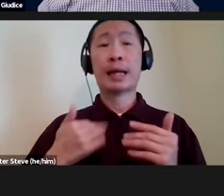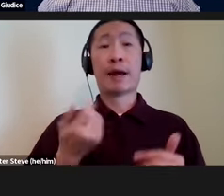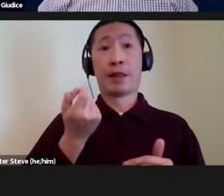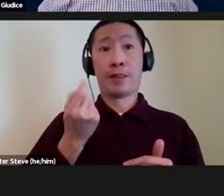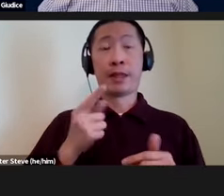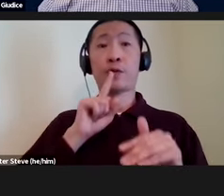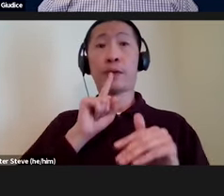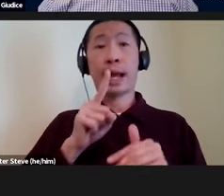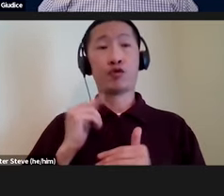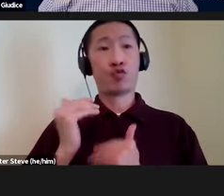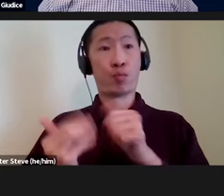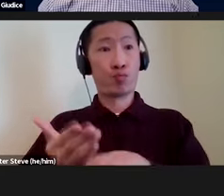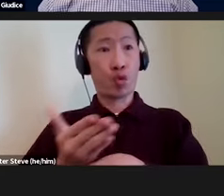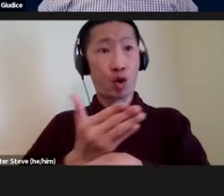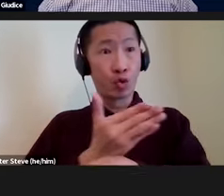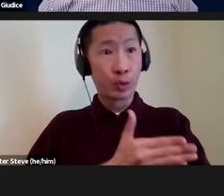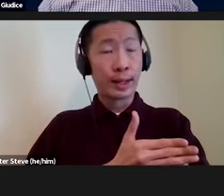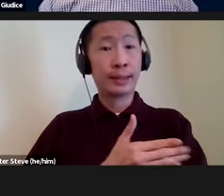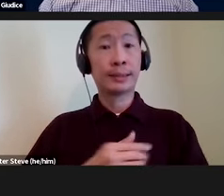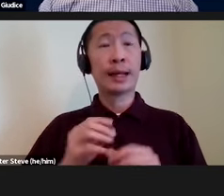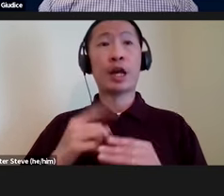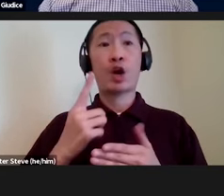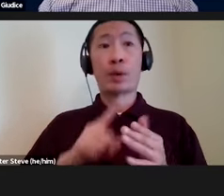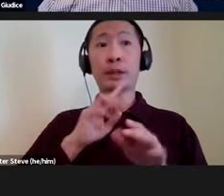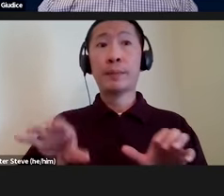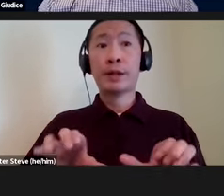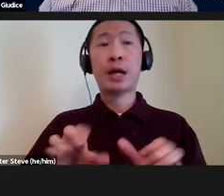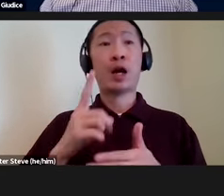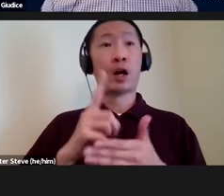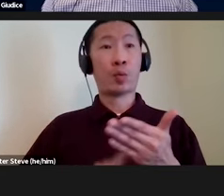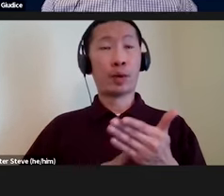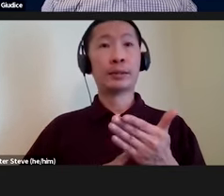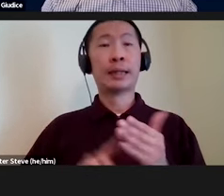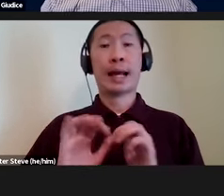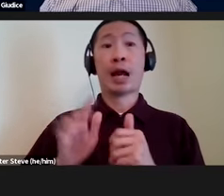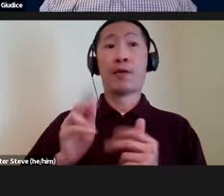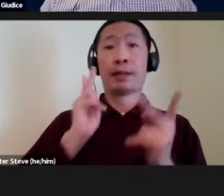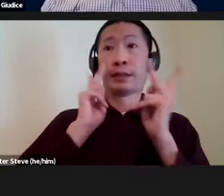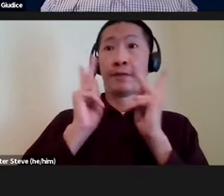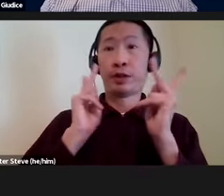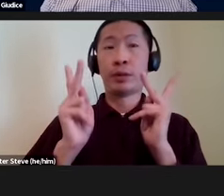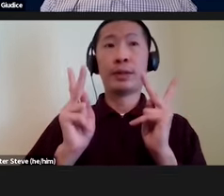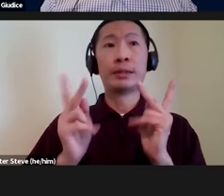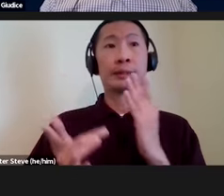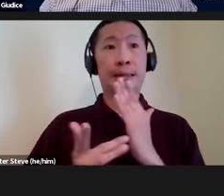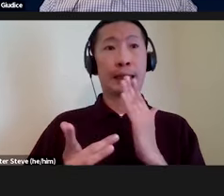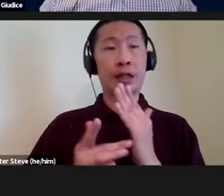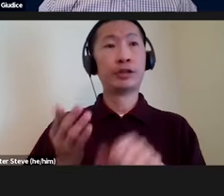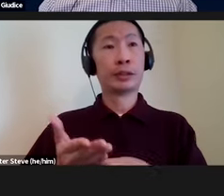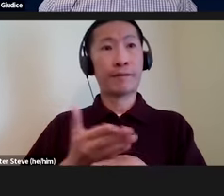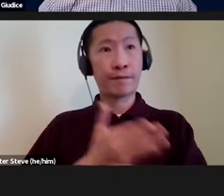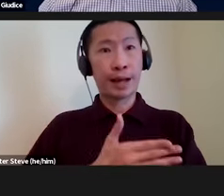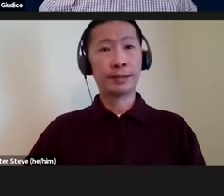actual progress in what's been done and how these visualization technologies have advanced.